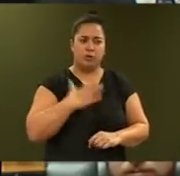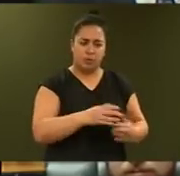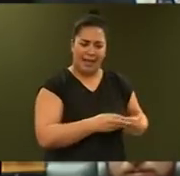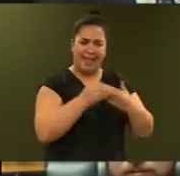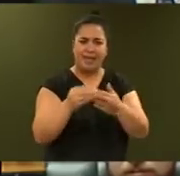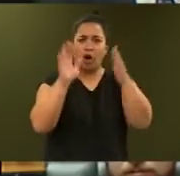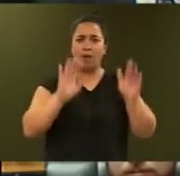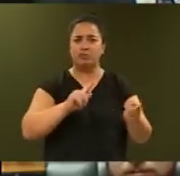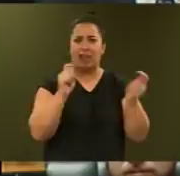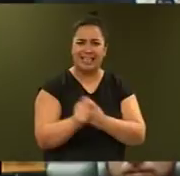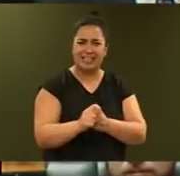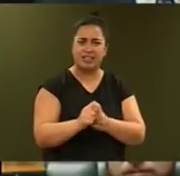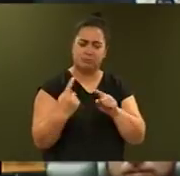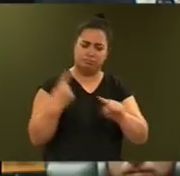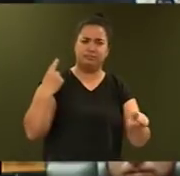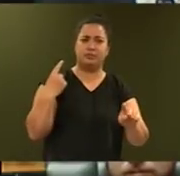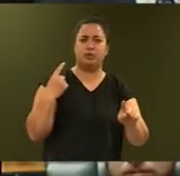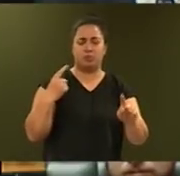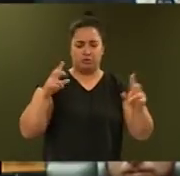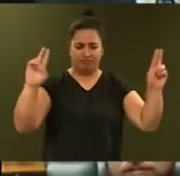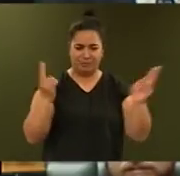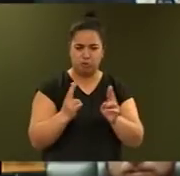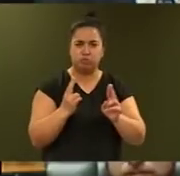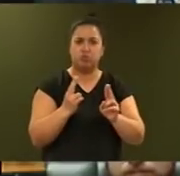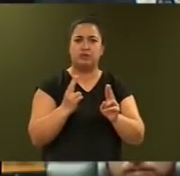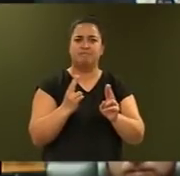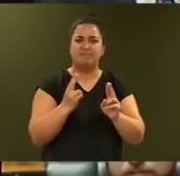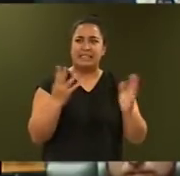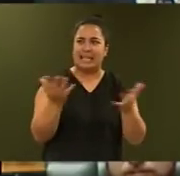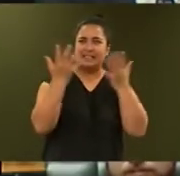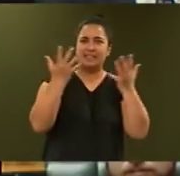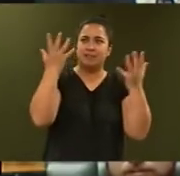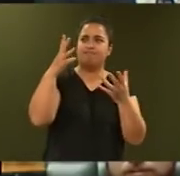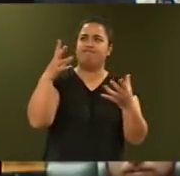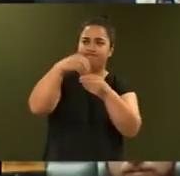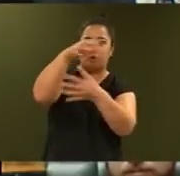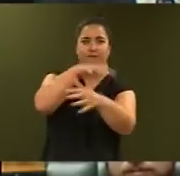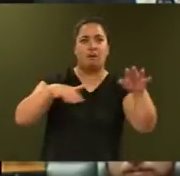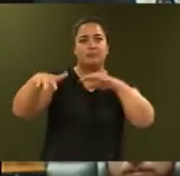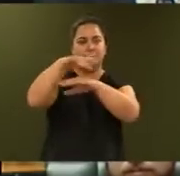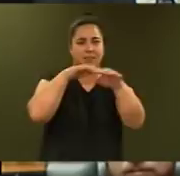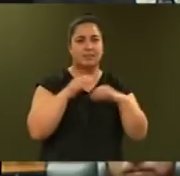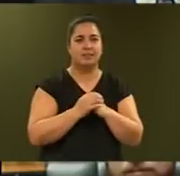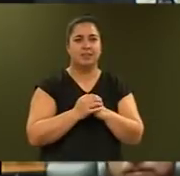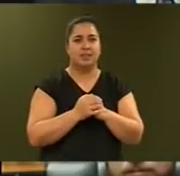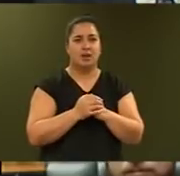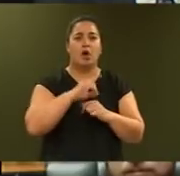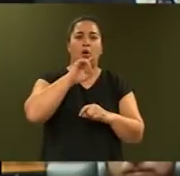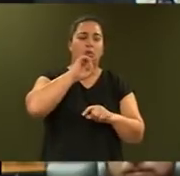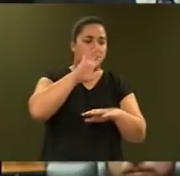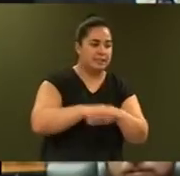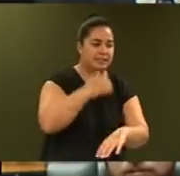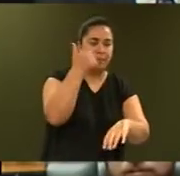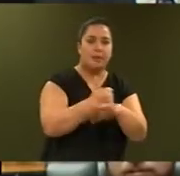in urgently reducing our emissions of greenhouse gases. We will introduce a legally binding emissions reduction target